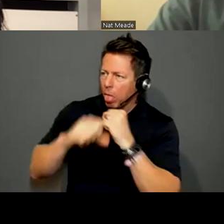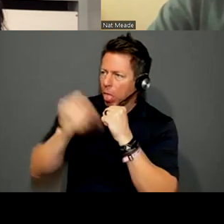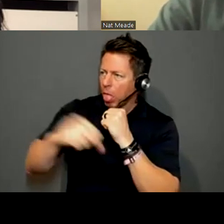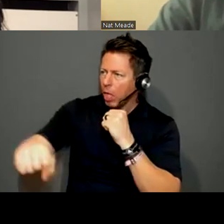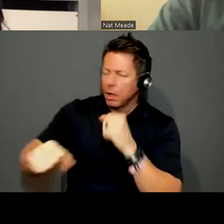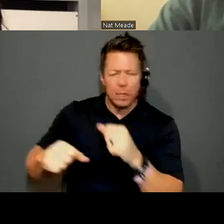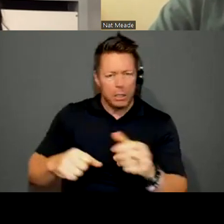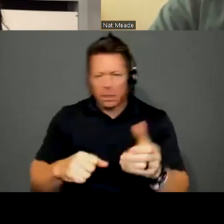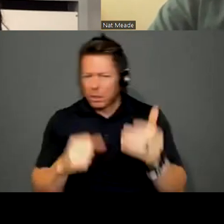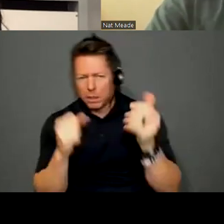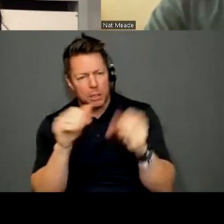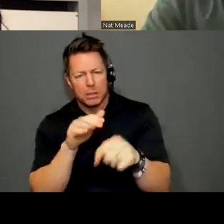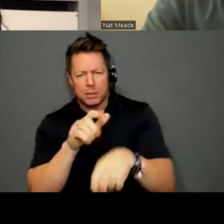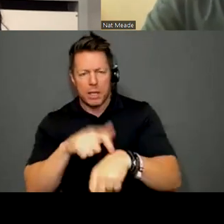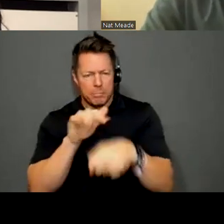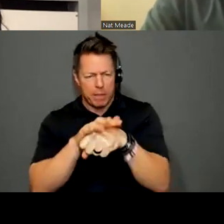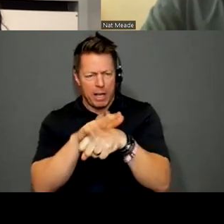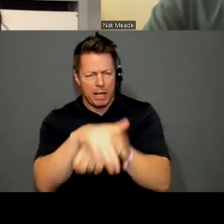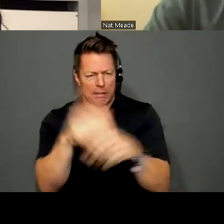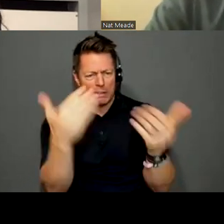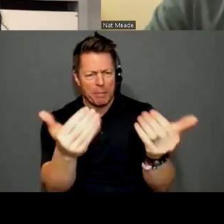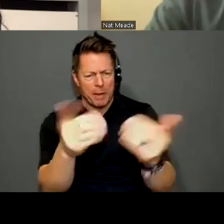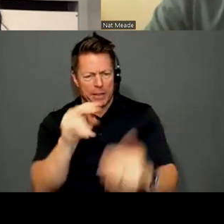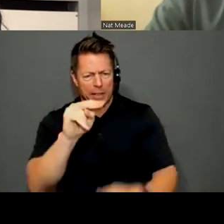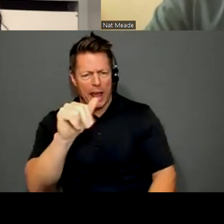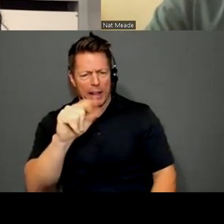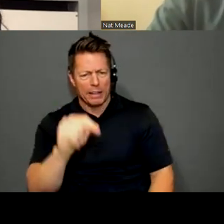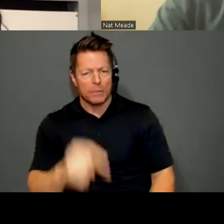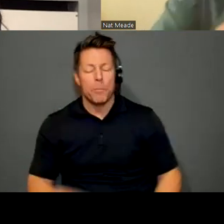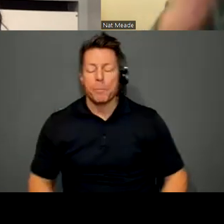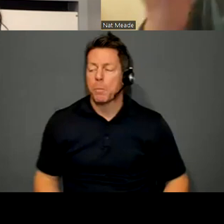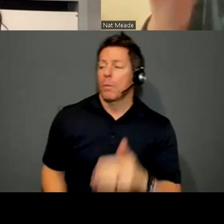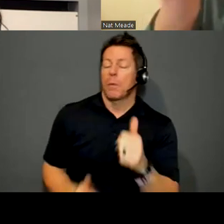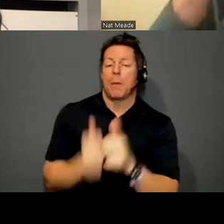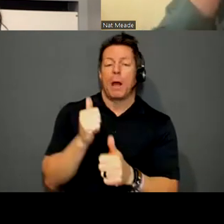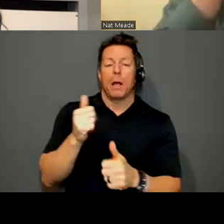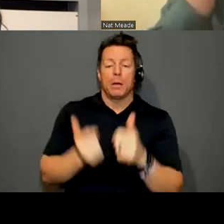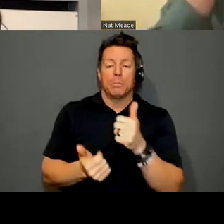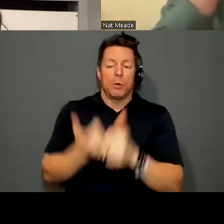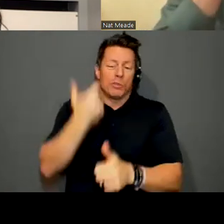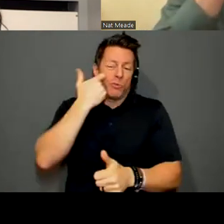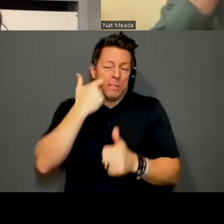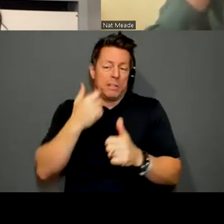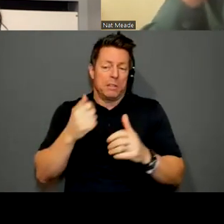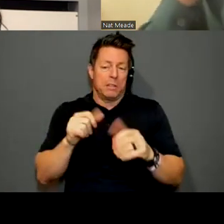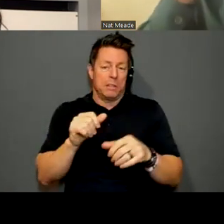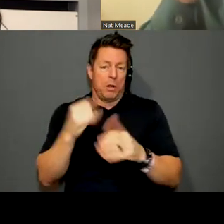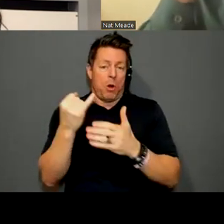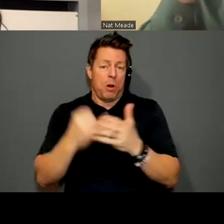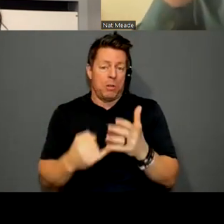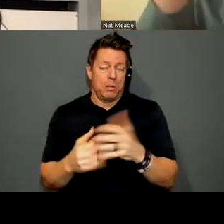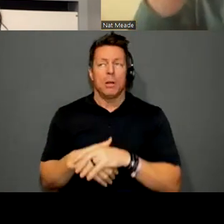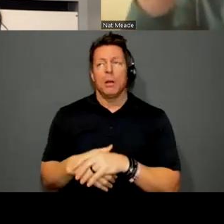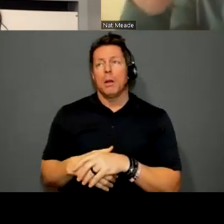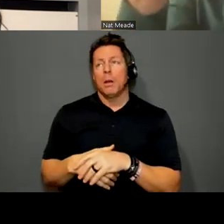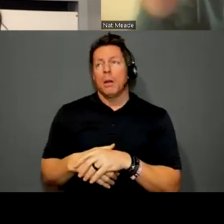not. You have a lot. With my most recent like body of work, I was thinking,